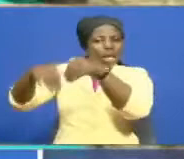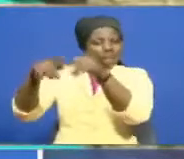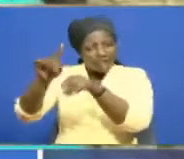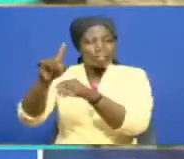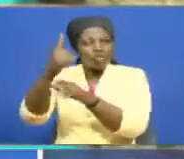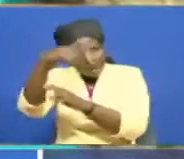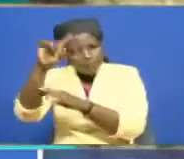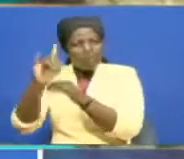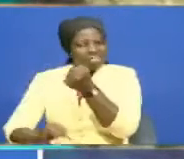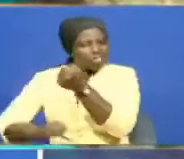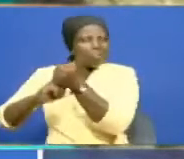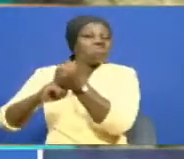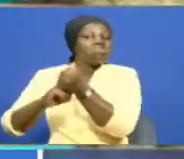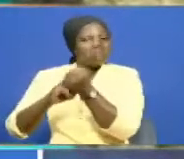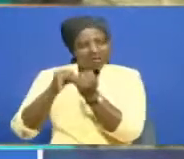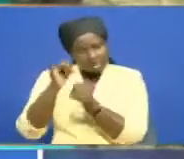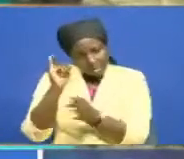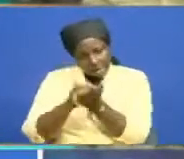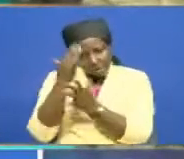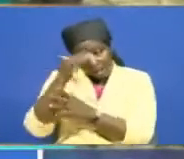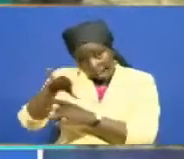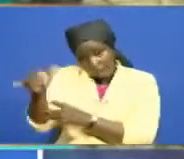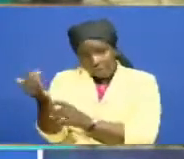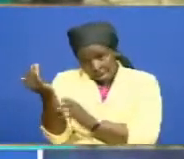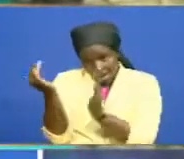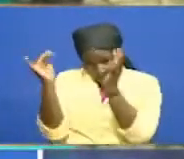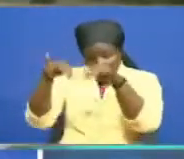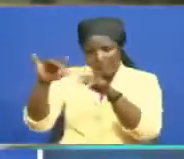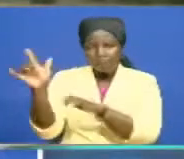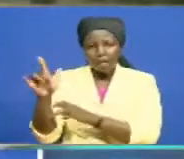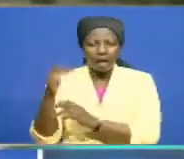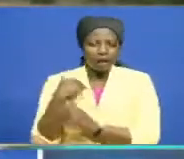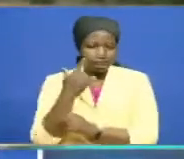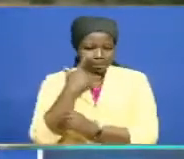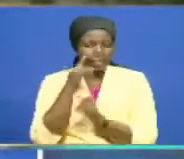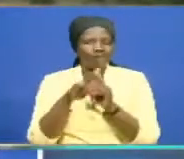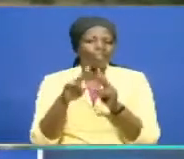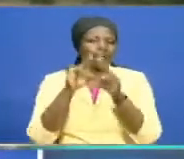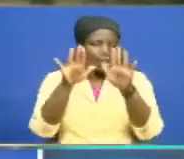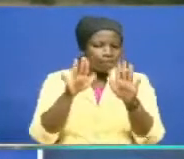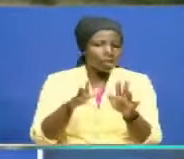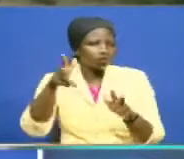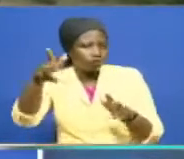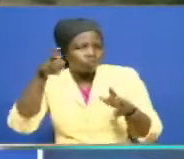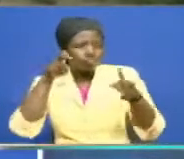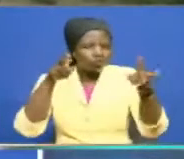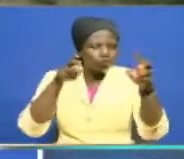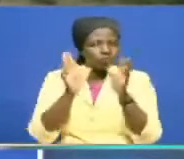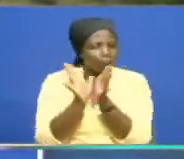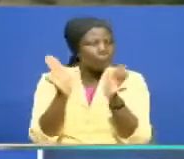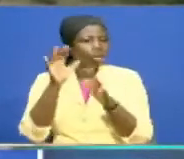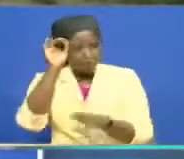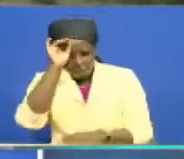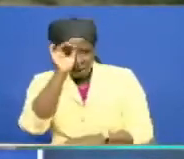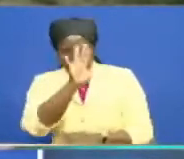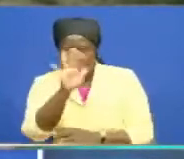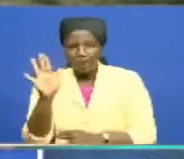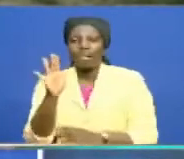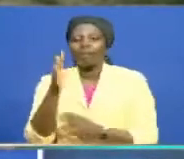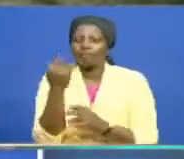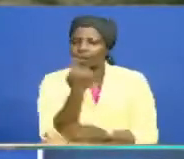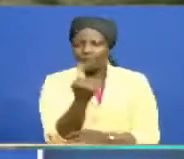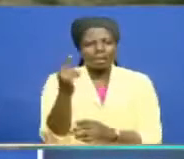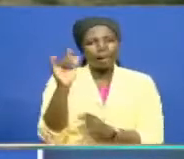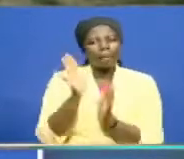bunge ya Rekipia County, tumiona umuhimu, tukuja tusikize maoni ya wanjiko. Nikila mwanainchi yaeze kusoma, haeze kuelewa, na hakuwe na hile